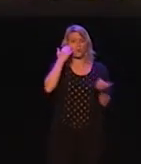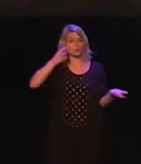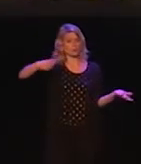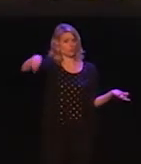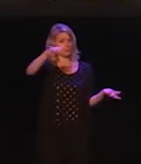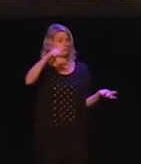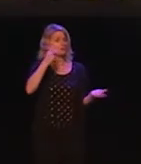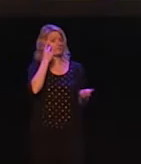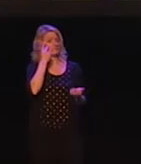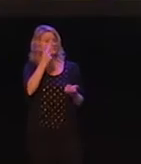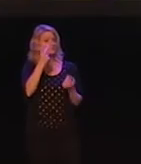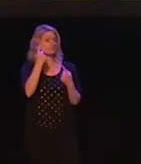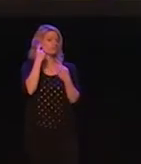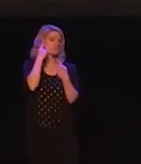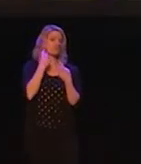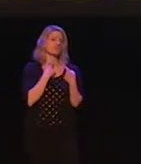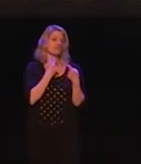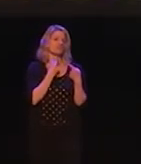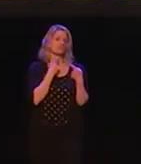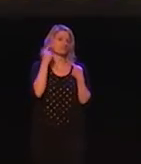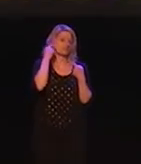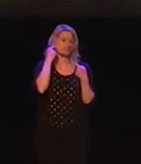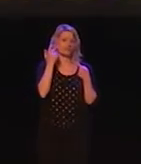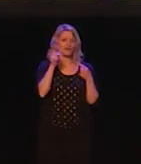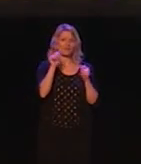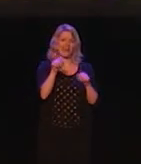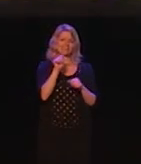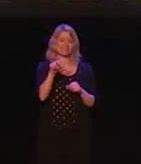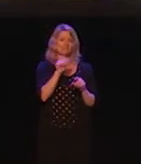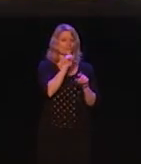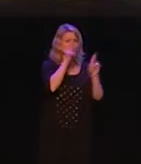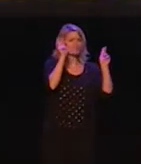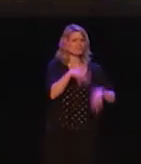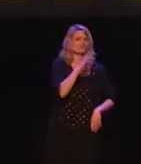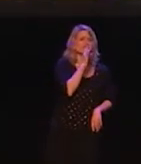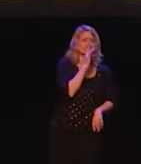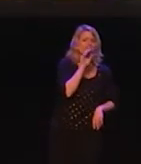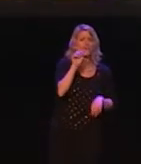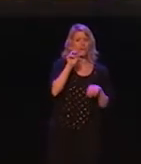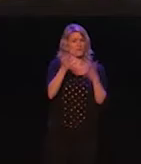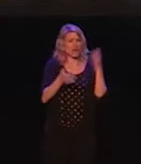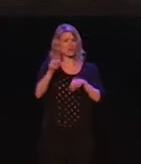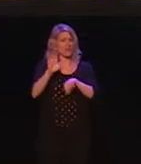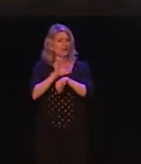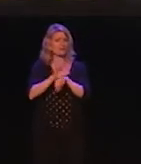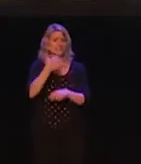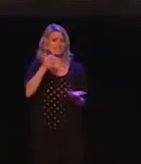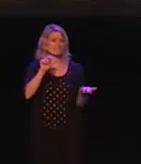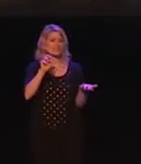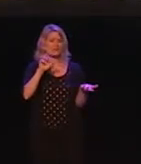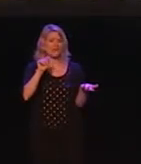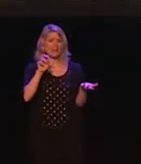The challenge traditionally with avatars, which may be familiar to you all, can be likened to hearing an electronic